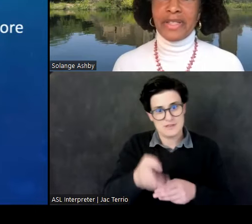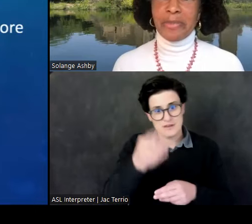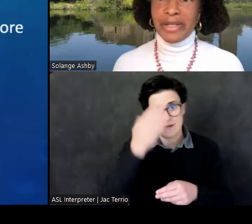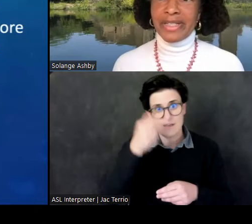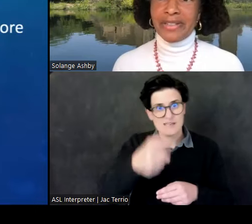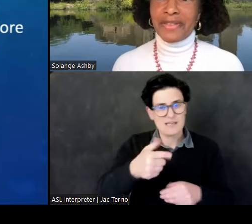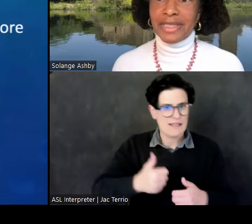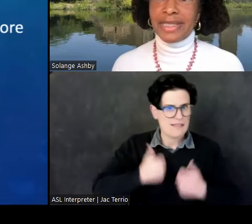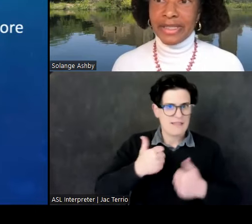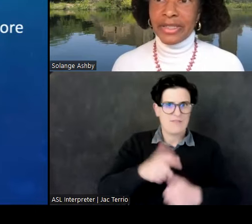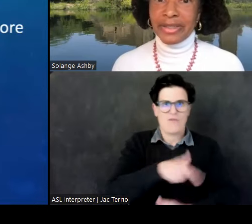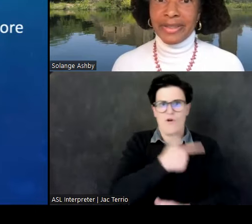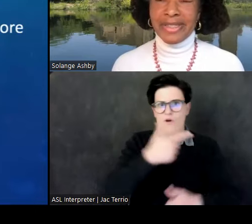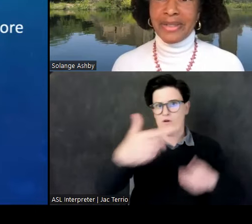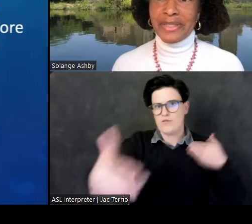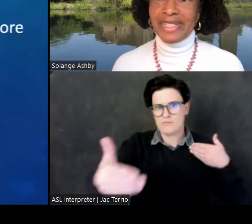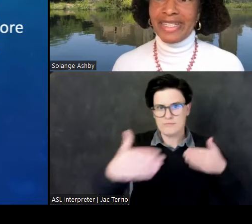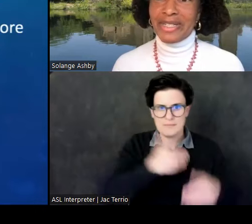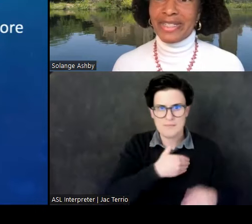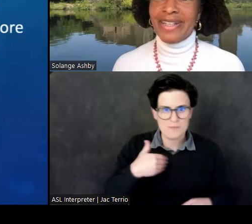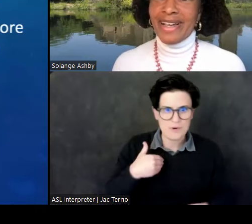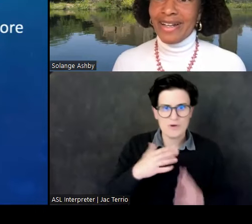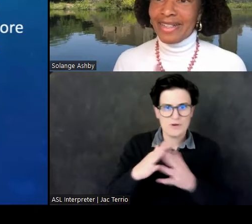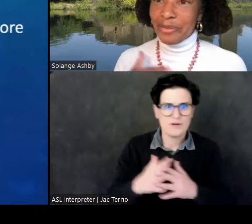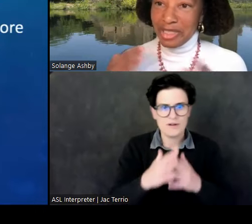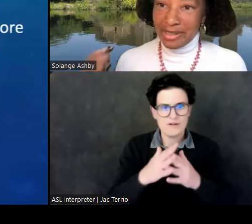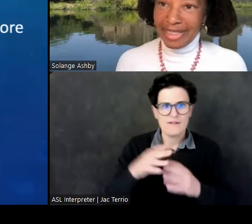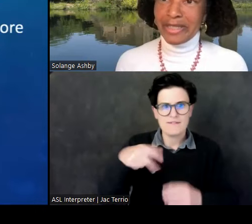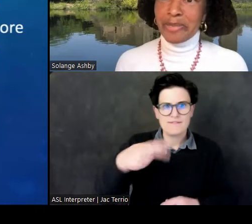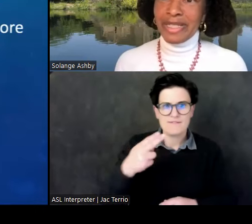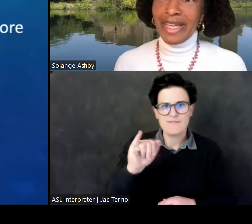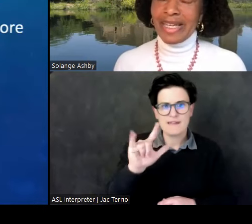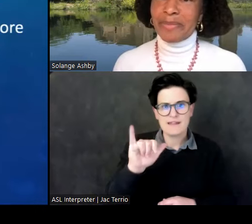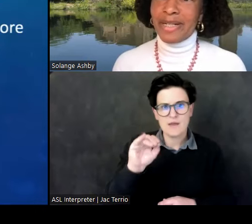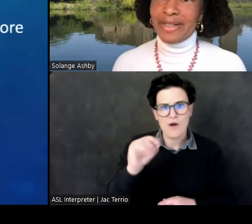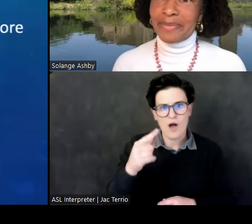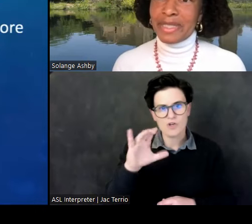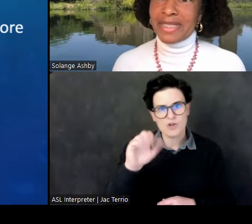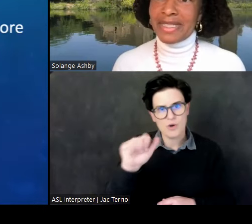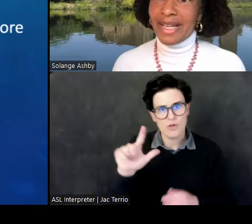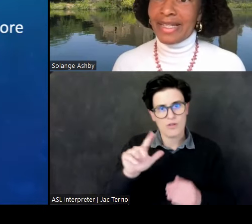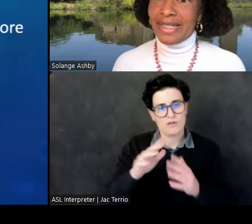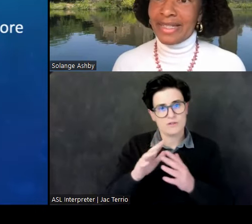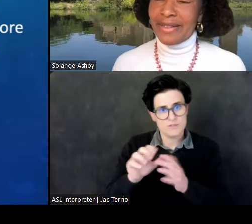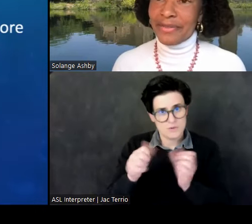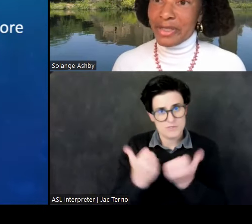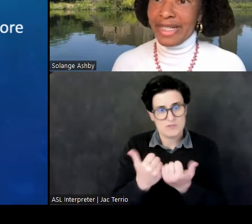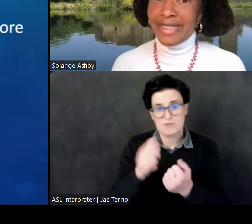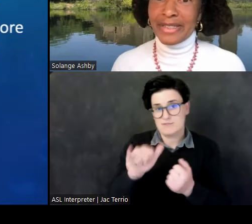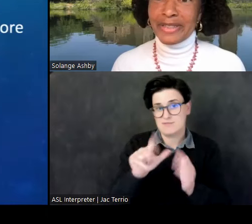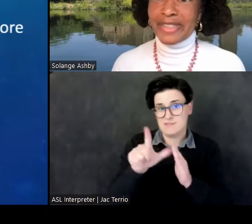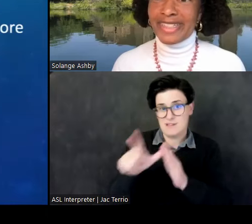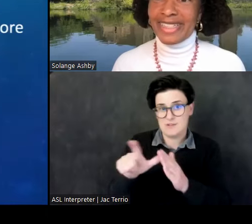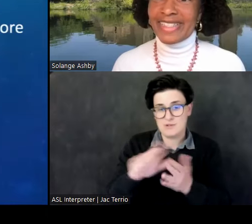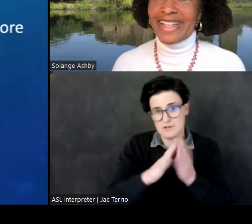of the American Philological Association, which later became the Society for